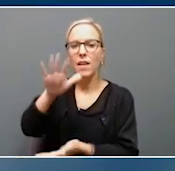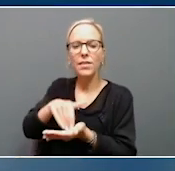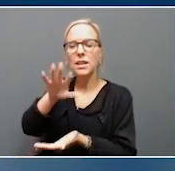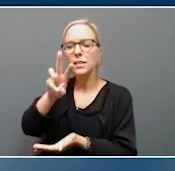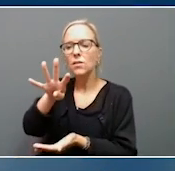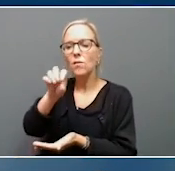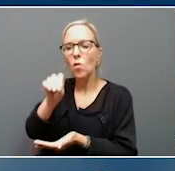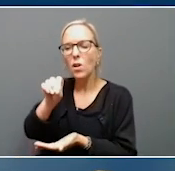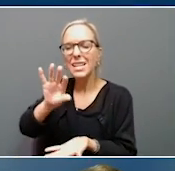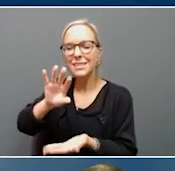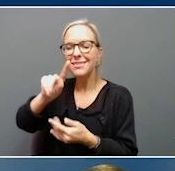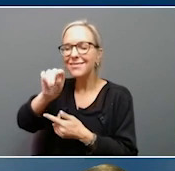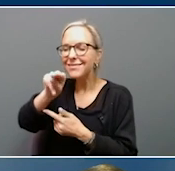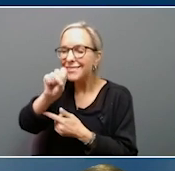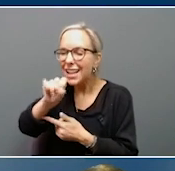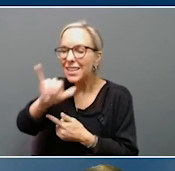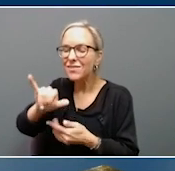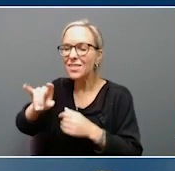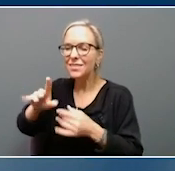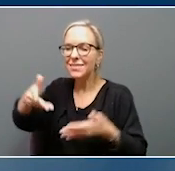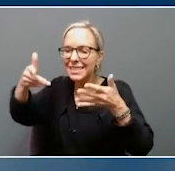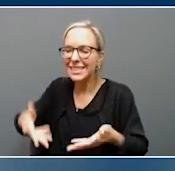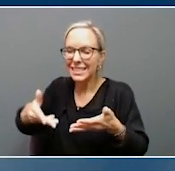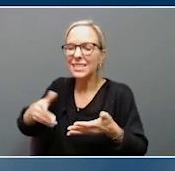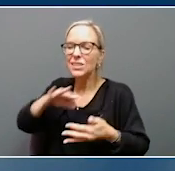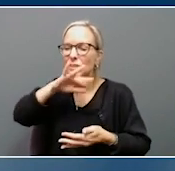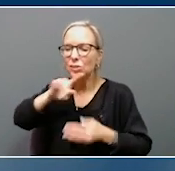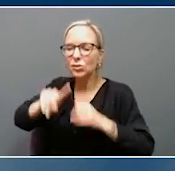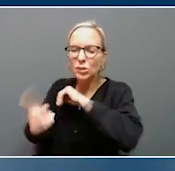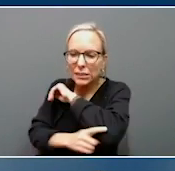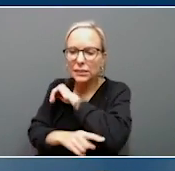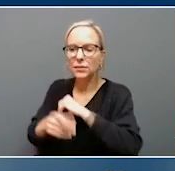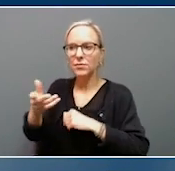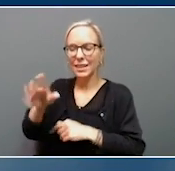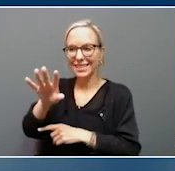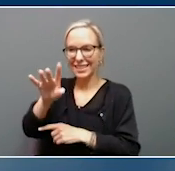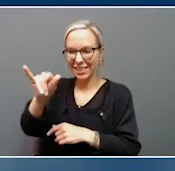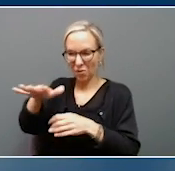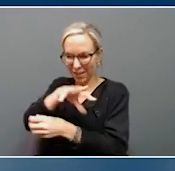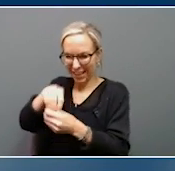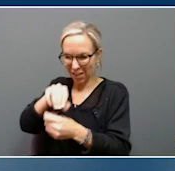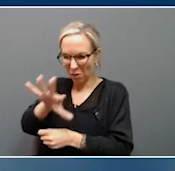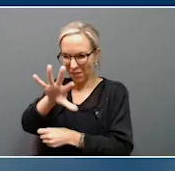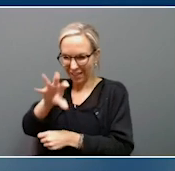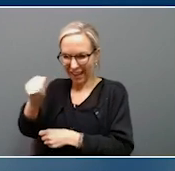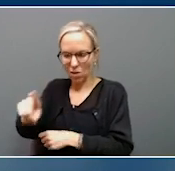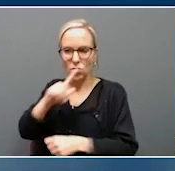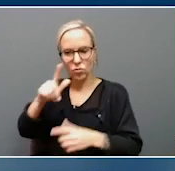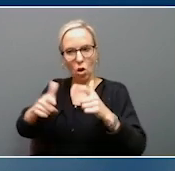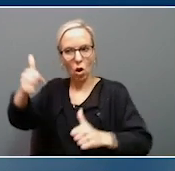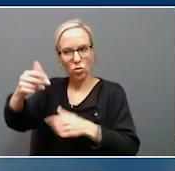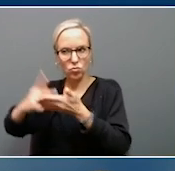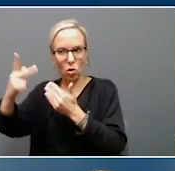debris. That's from 258 properties in those five counties. That is on top of the larger program that has